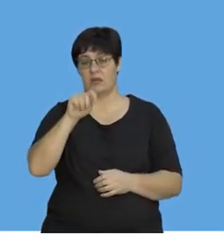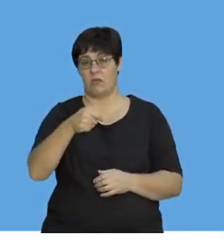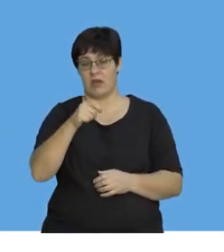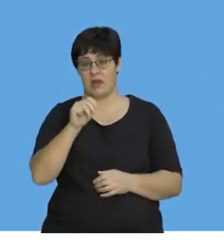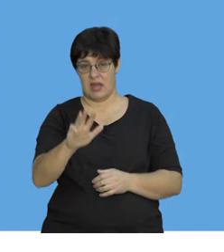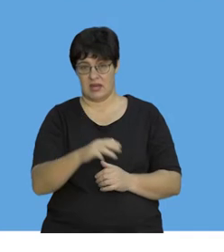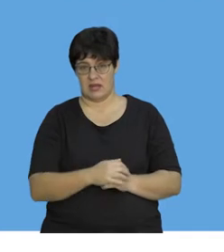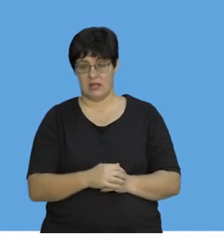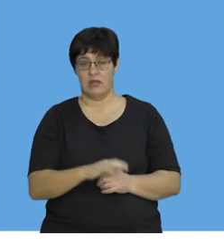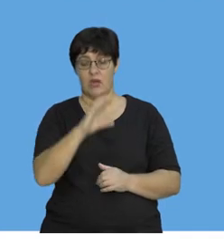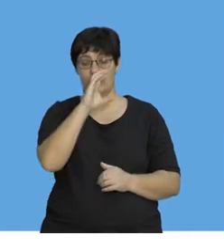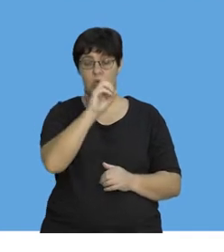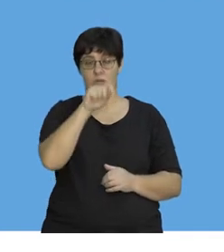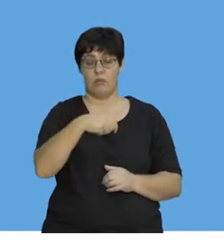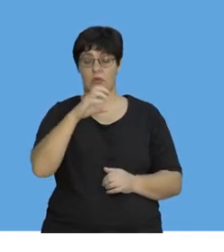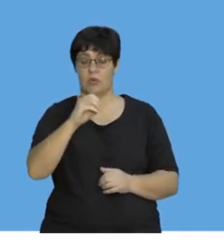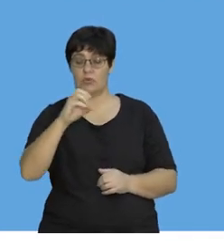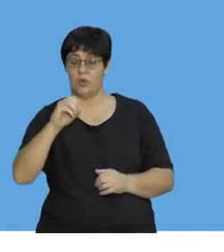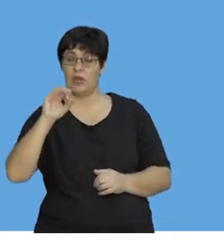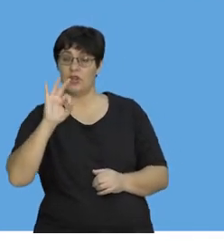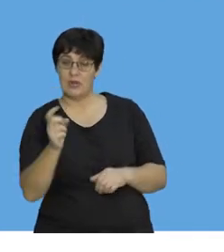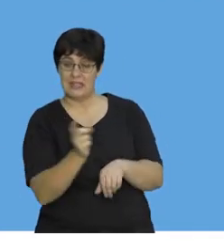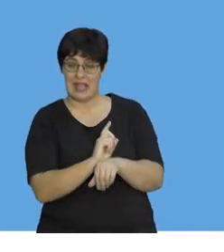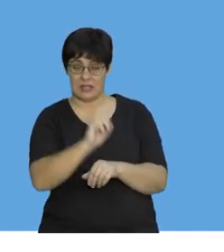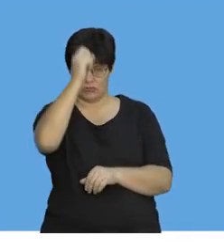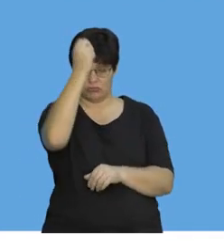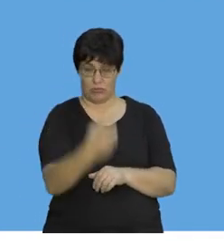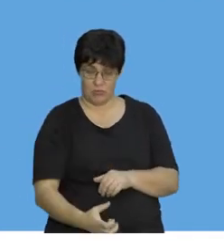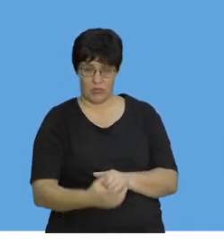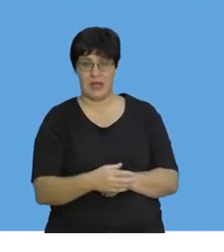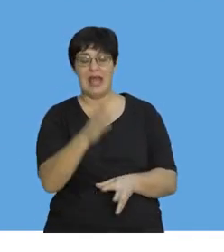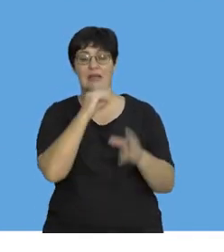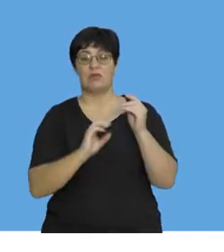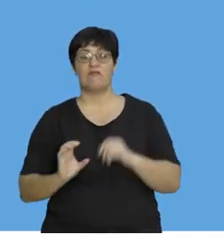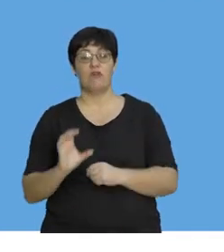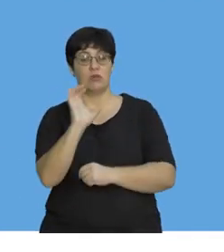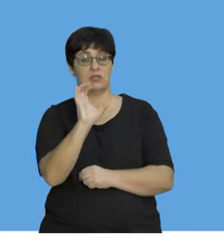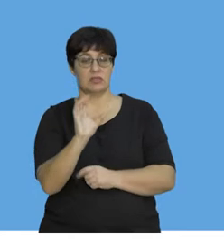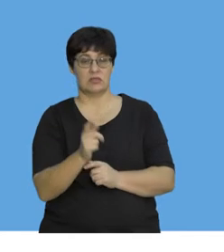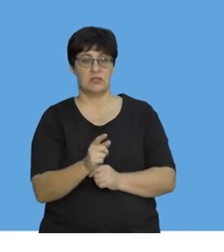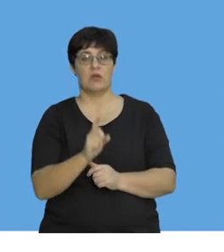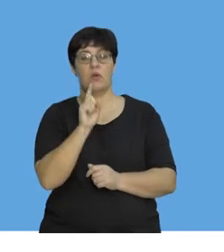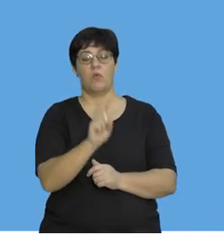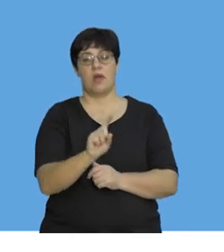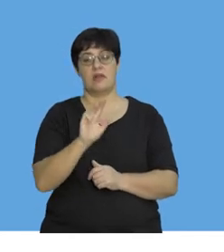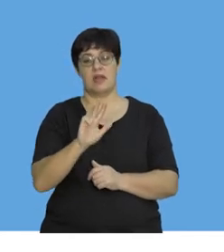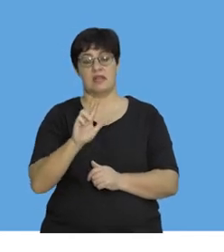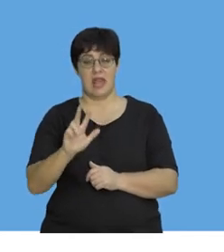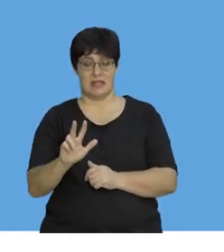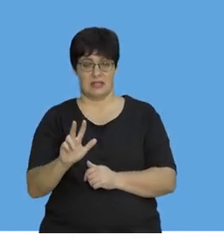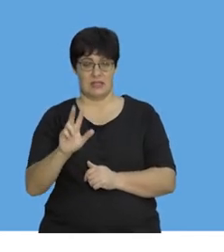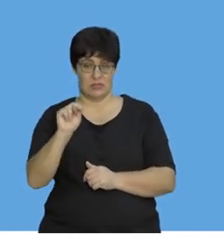It took 0,003 seconds to drop and experienced a force of 198